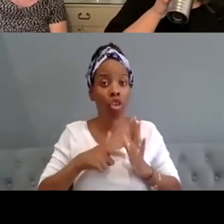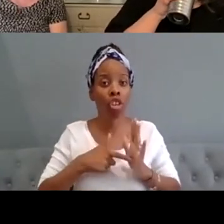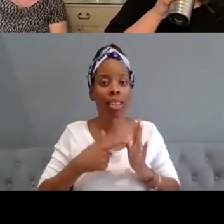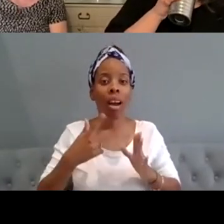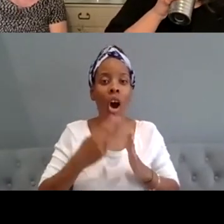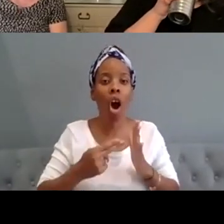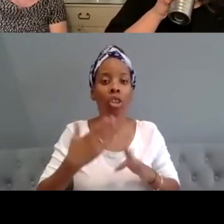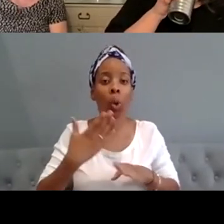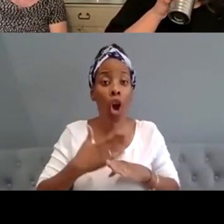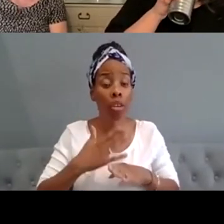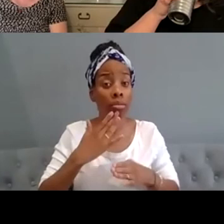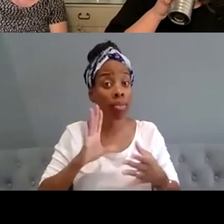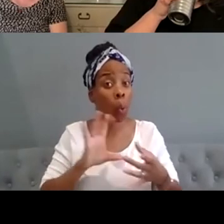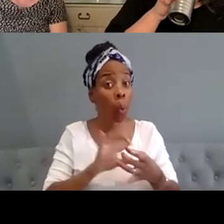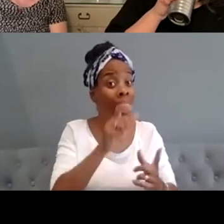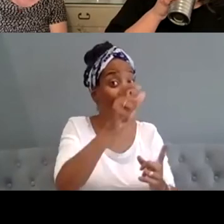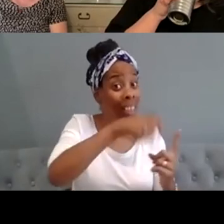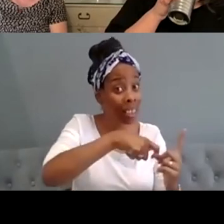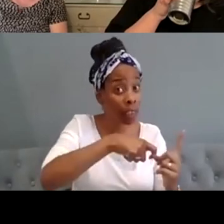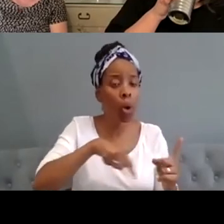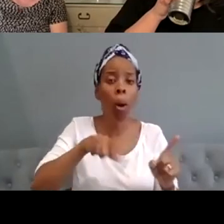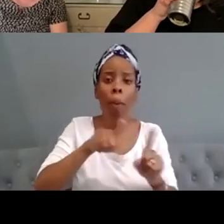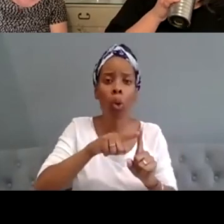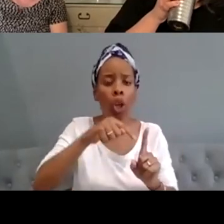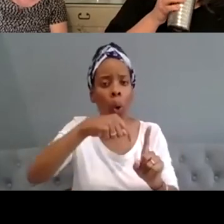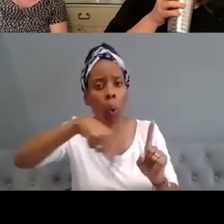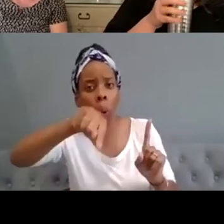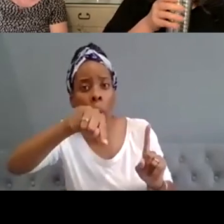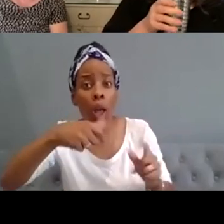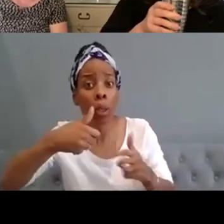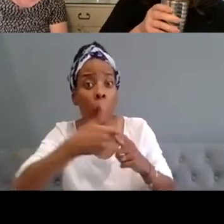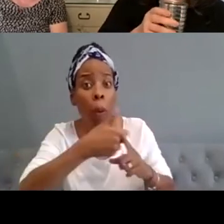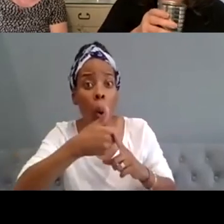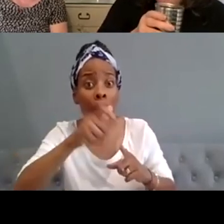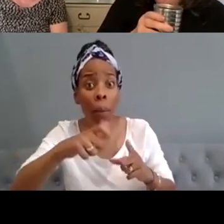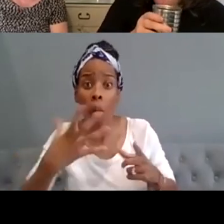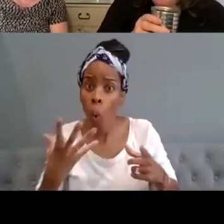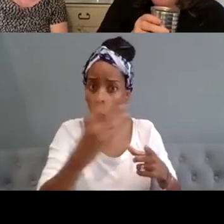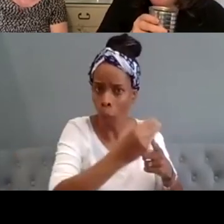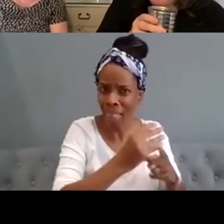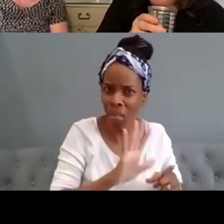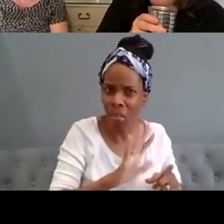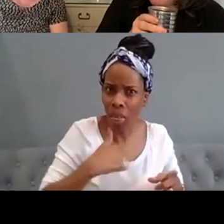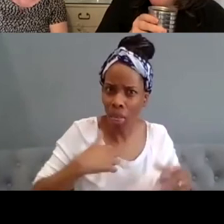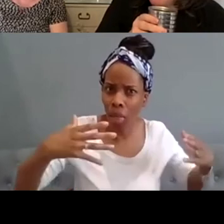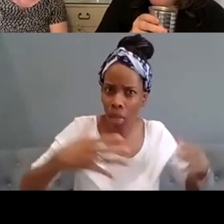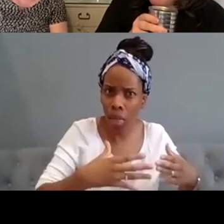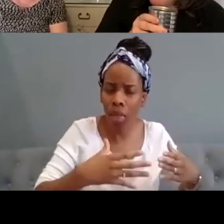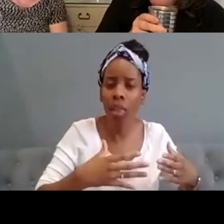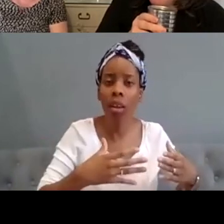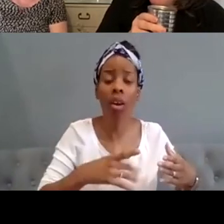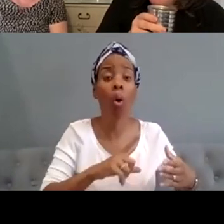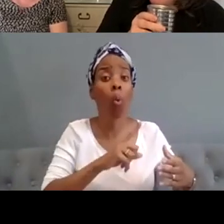individuals but we also work with all the systems of support around that individual because the idea is actually to create an environment where